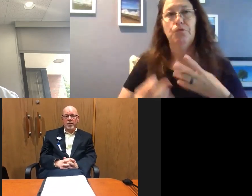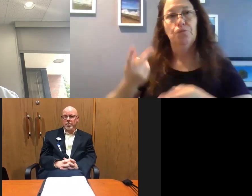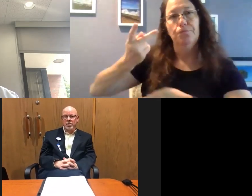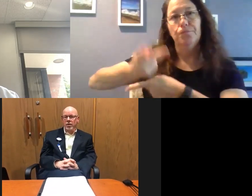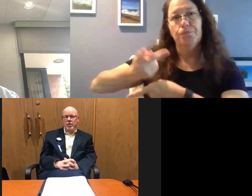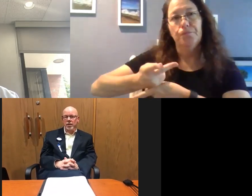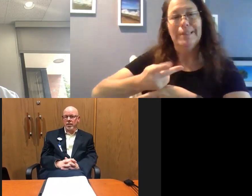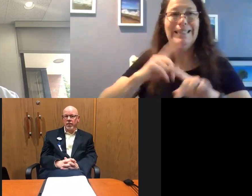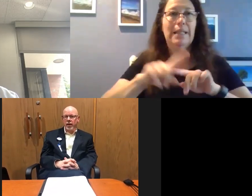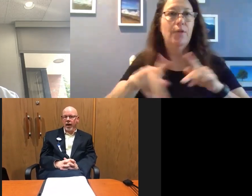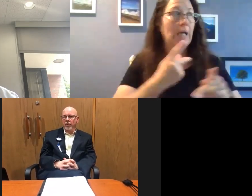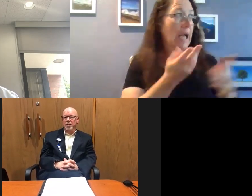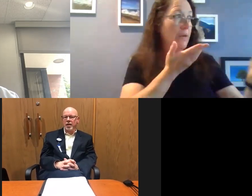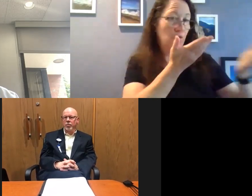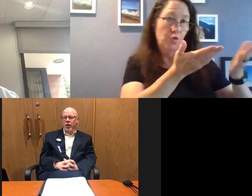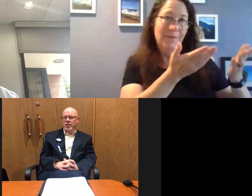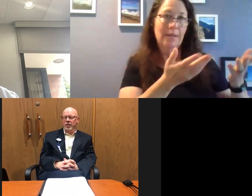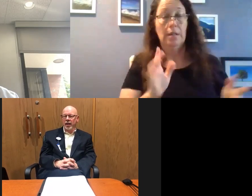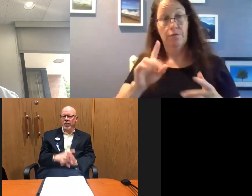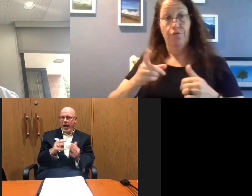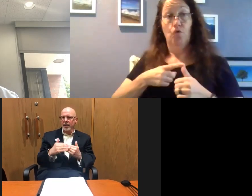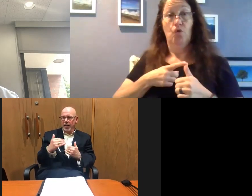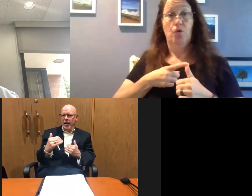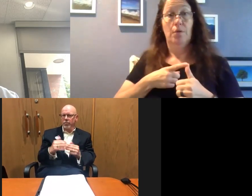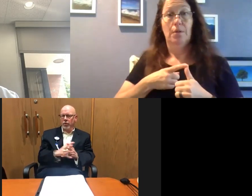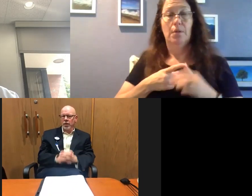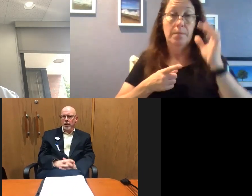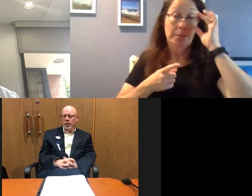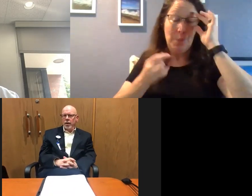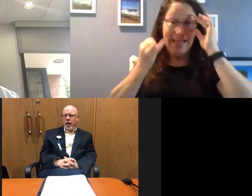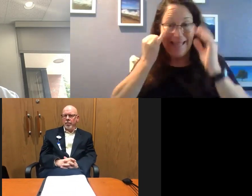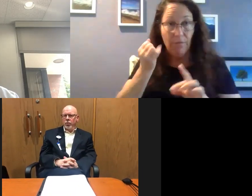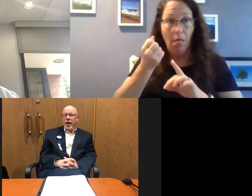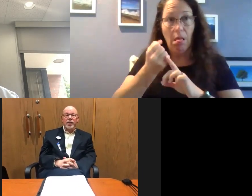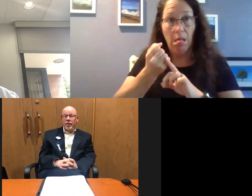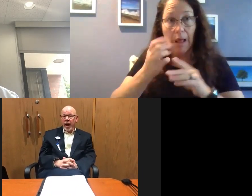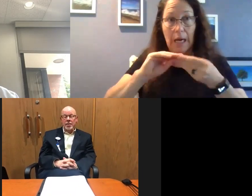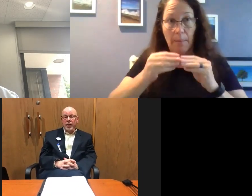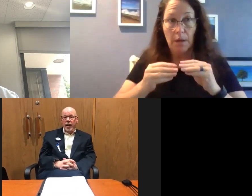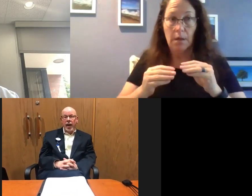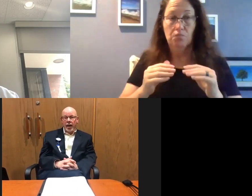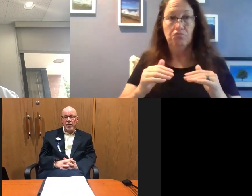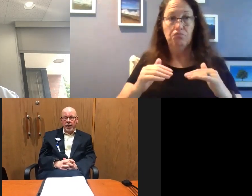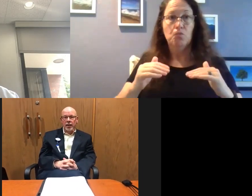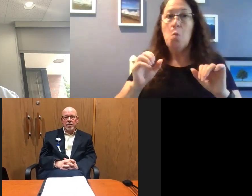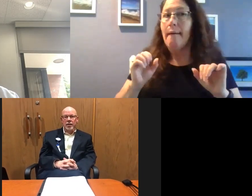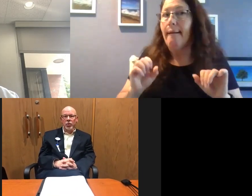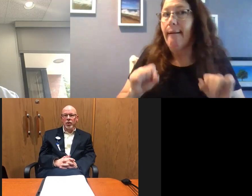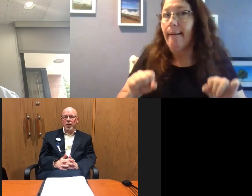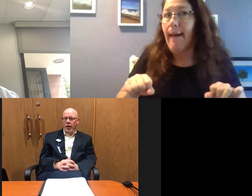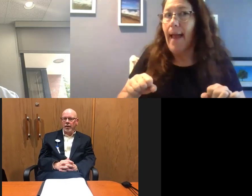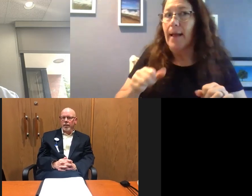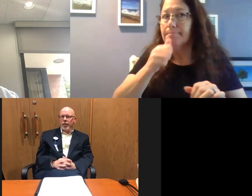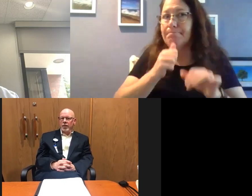other types of services. So that would be step one as it got to that level. Um, we've got the capacity to handle it as a